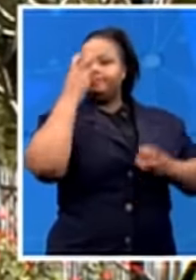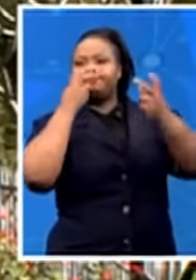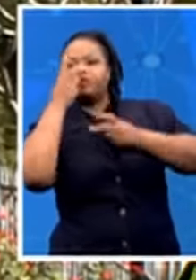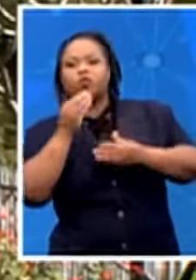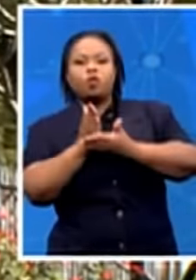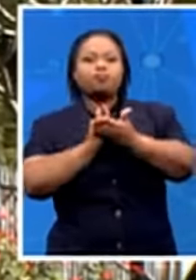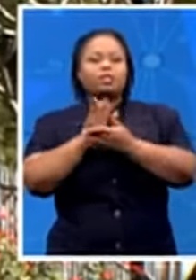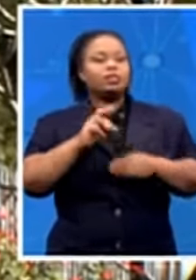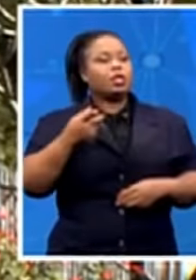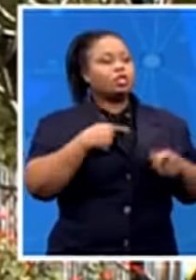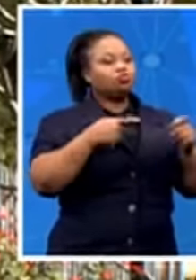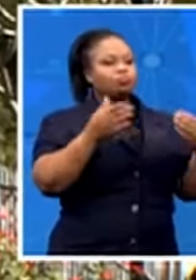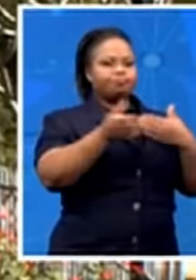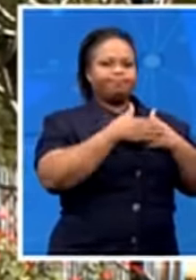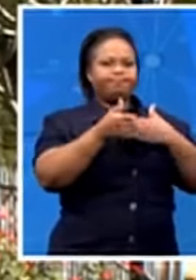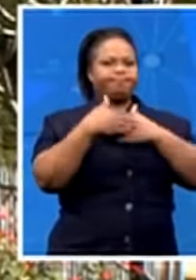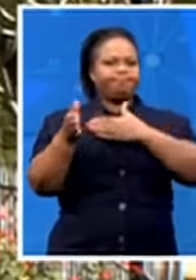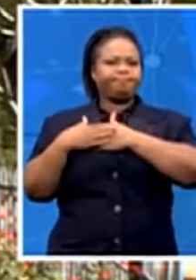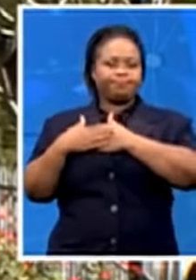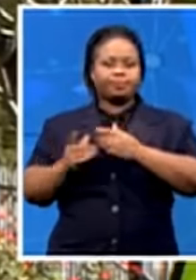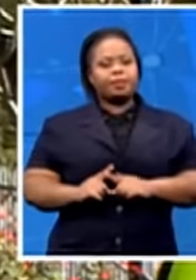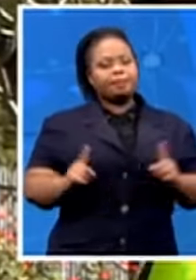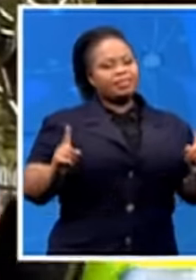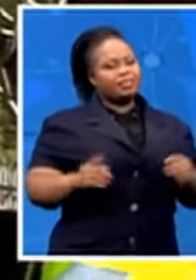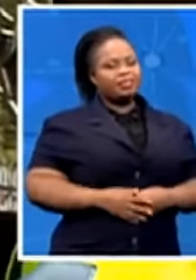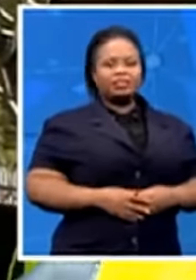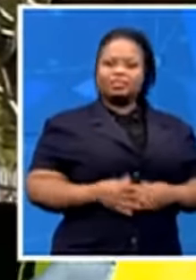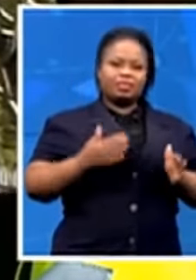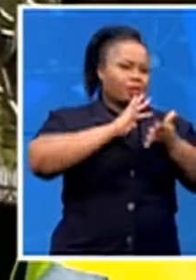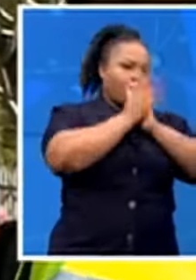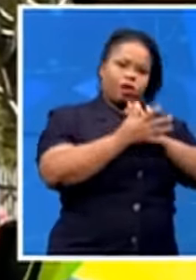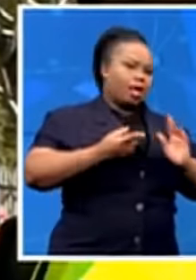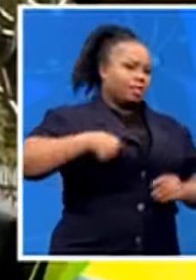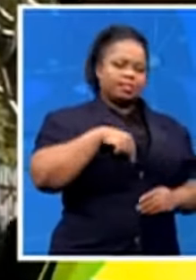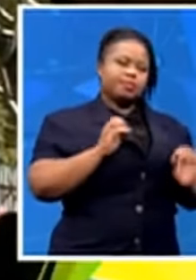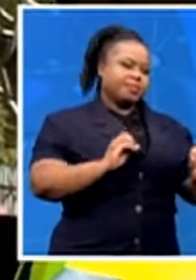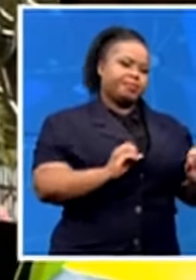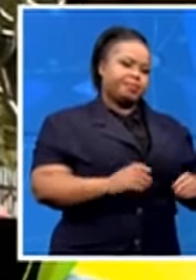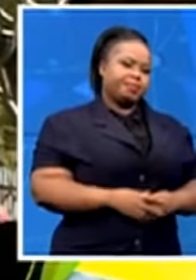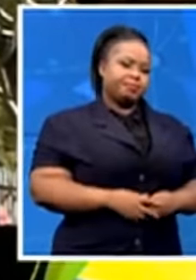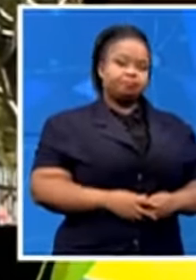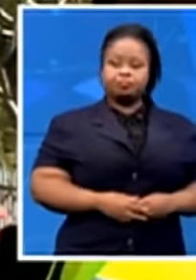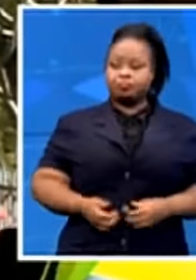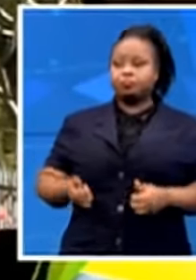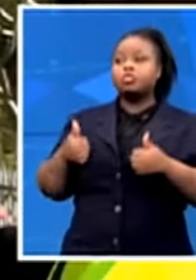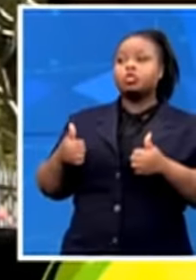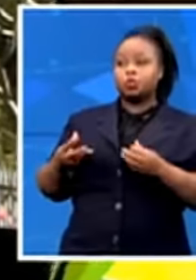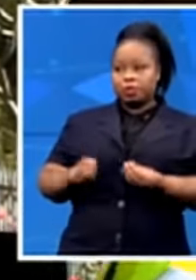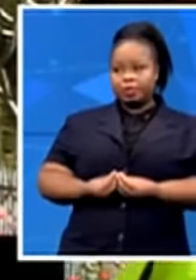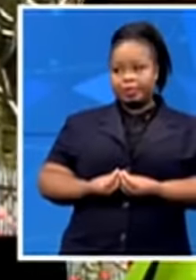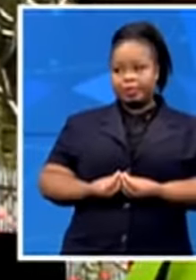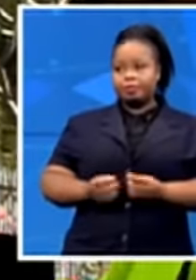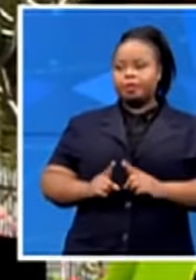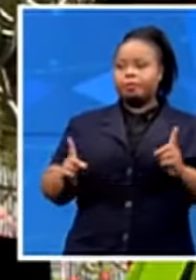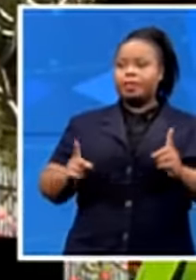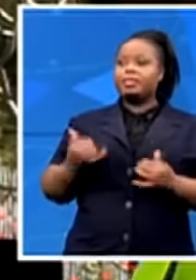but they never harmed us. Yes. Which is a good thing, though, but the food security issue, having to